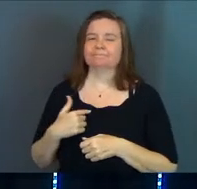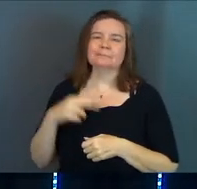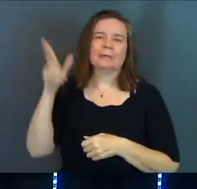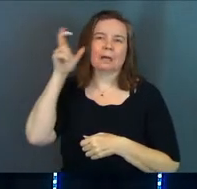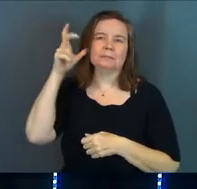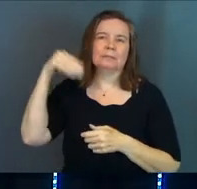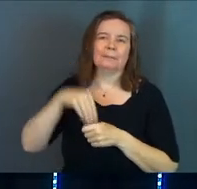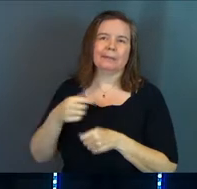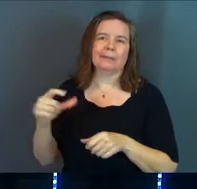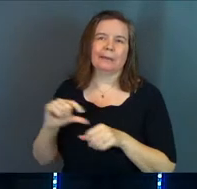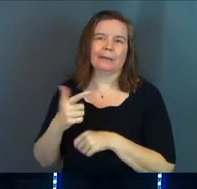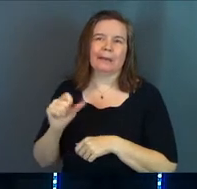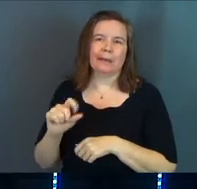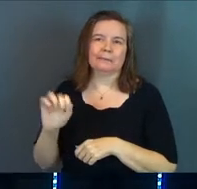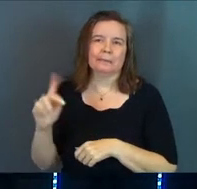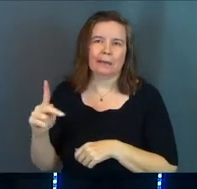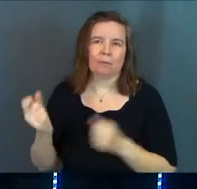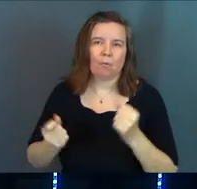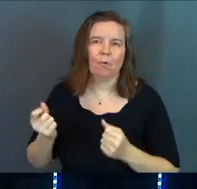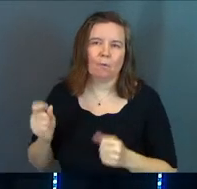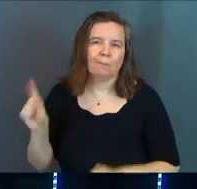a demon at the gas tank. Amen?